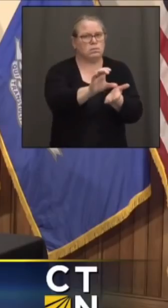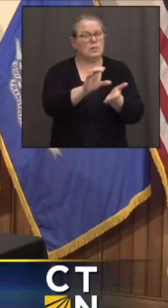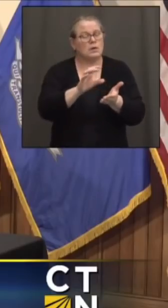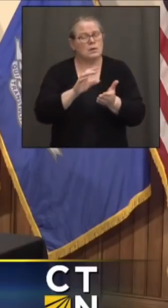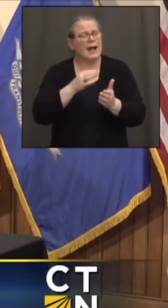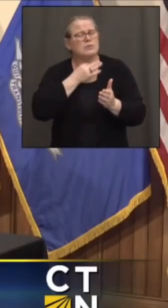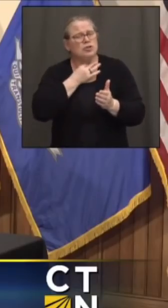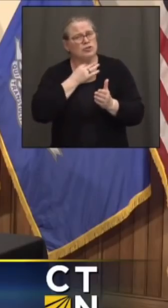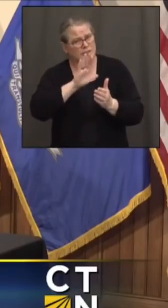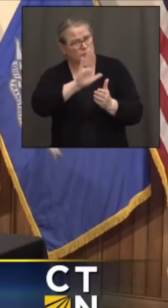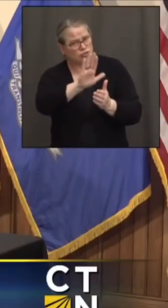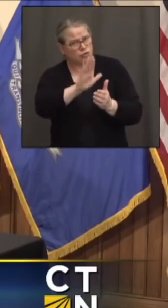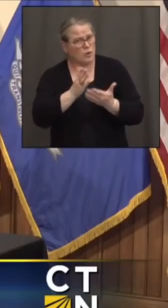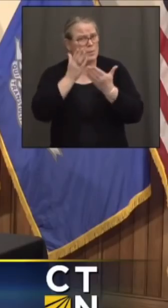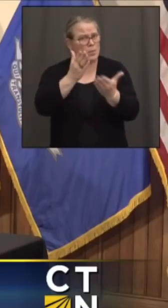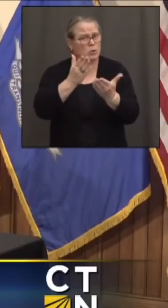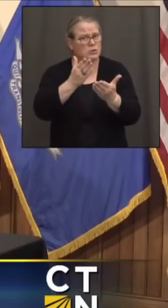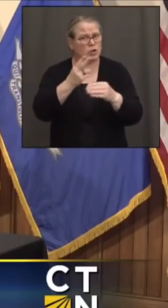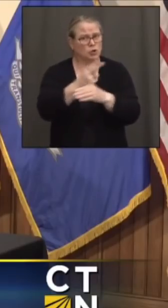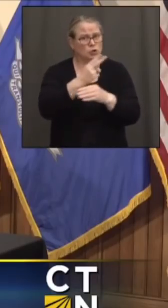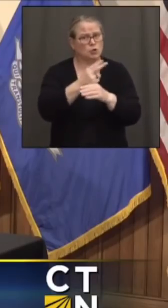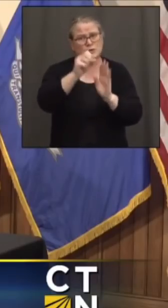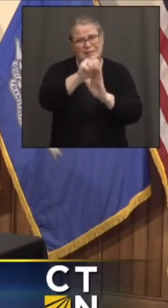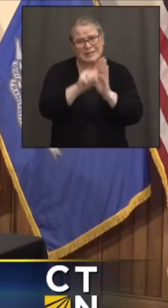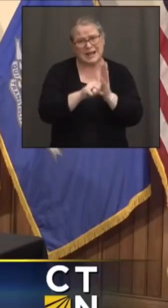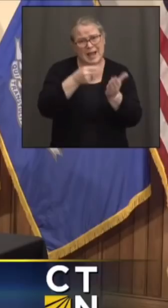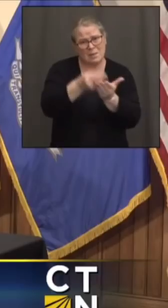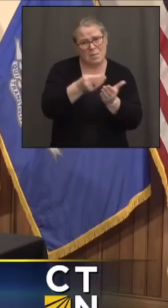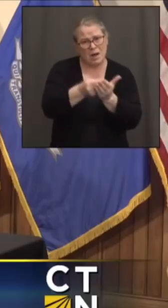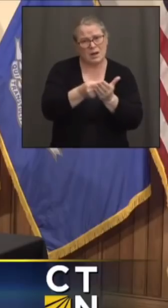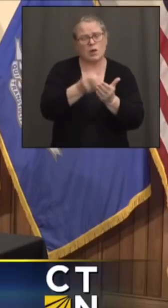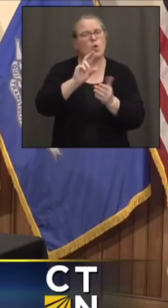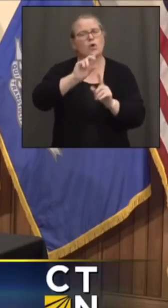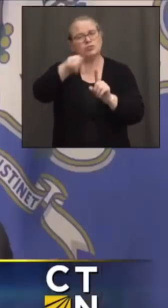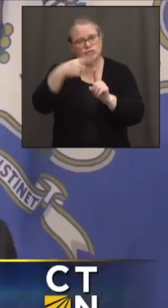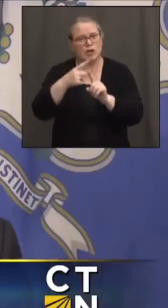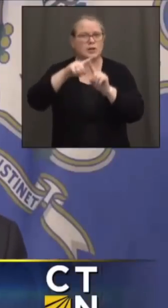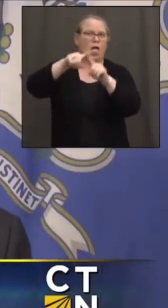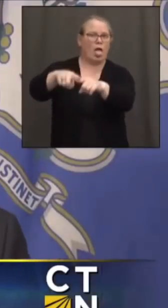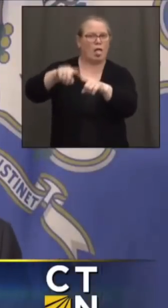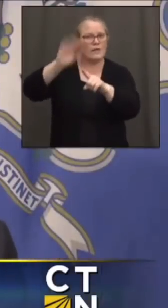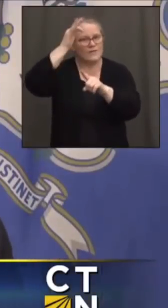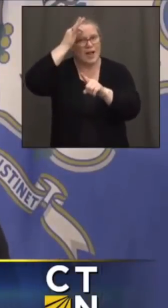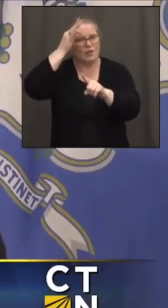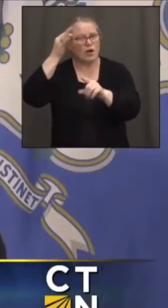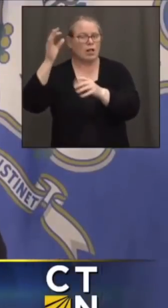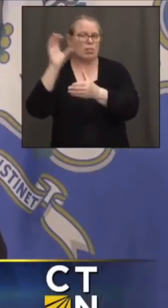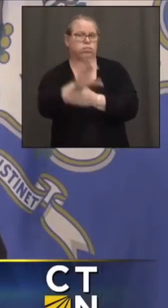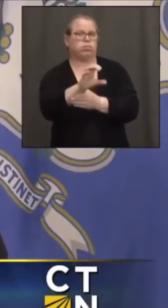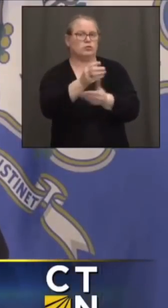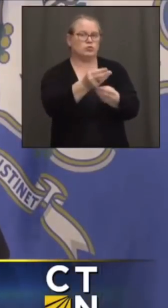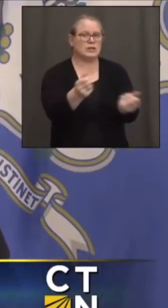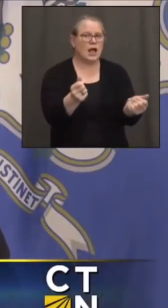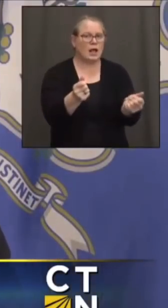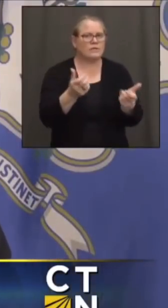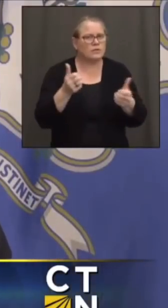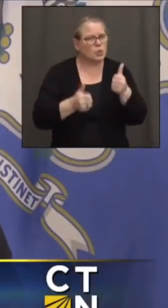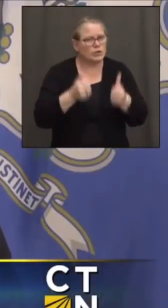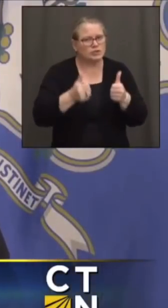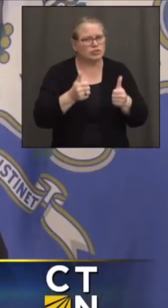state money, or are you just relying on federal to try to solve this? No, Keith. It uses state money as well.